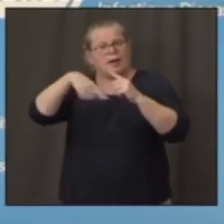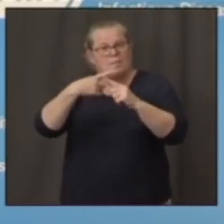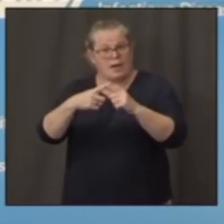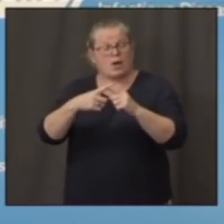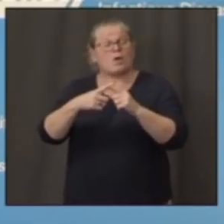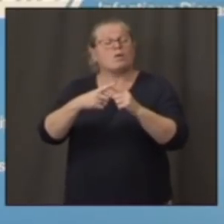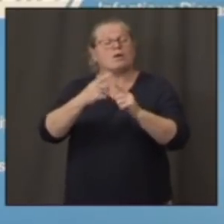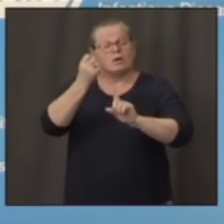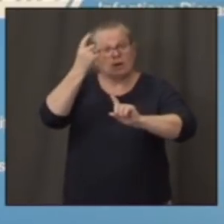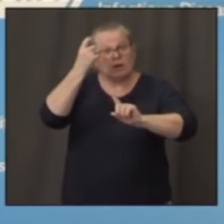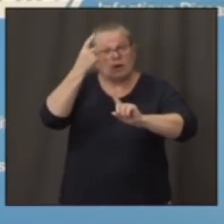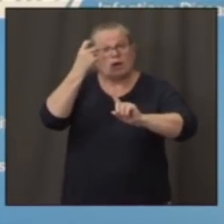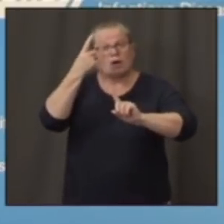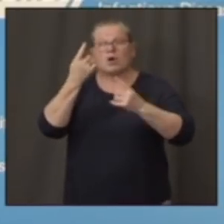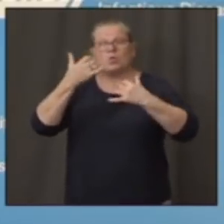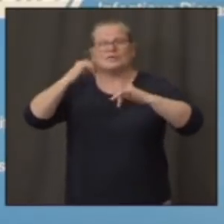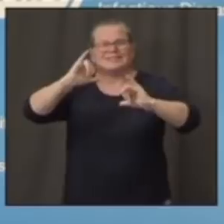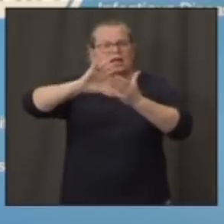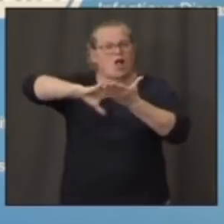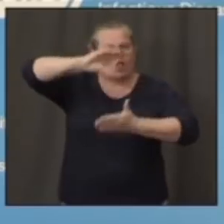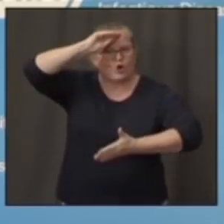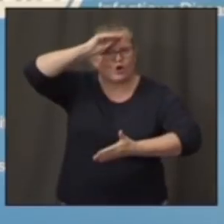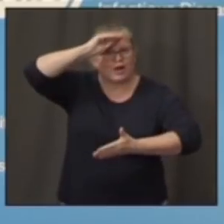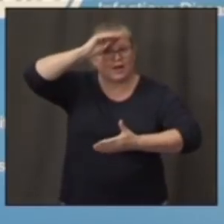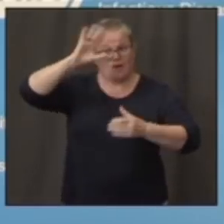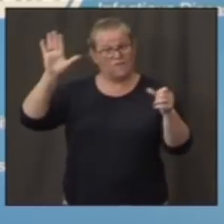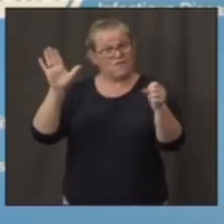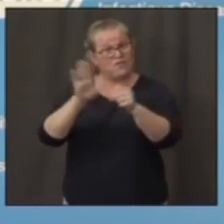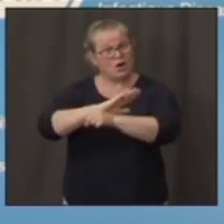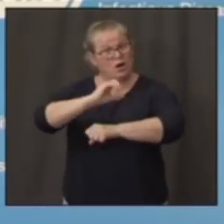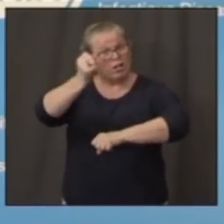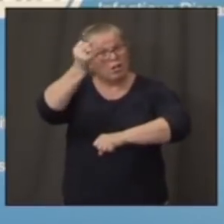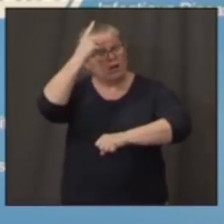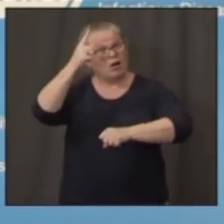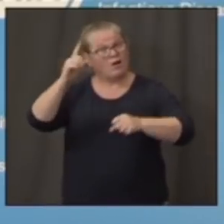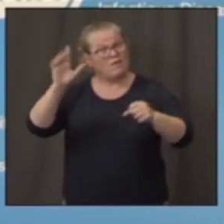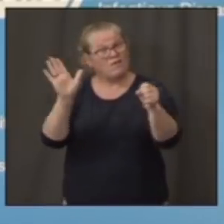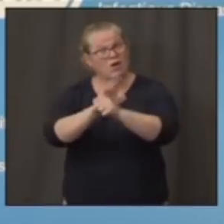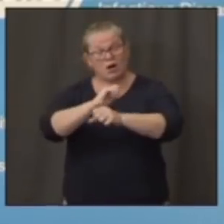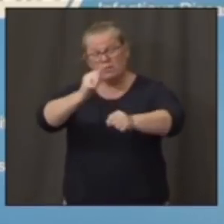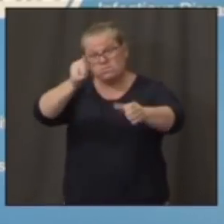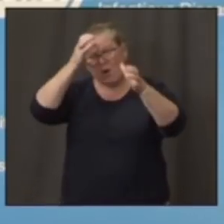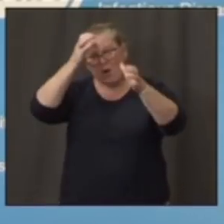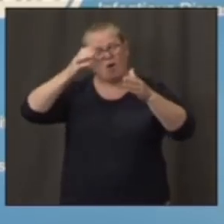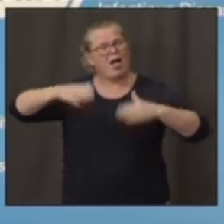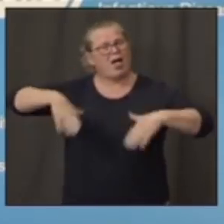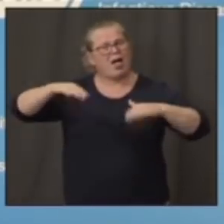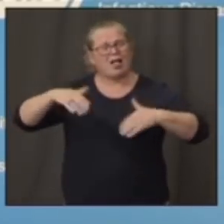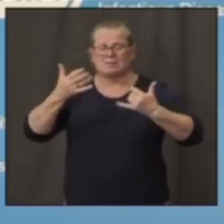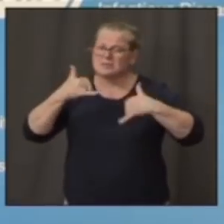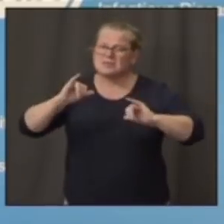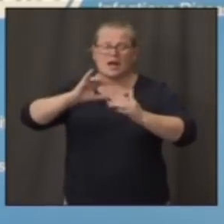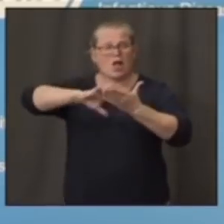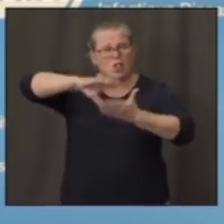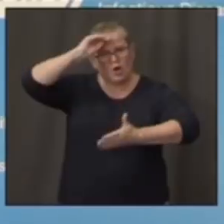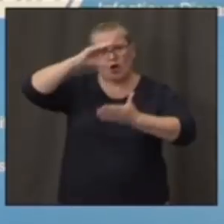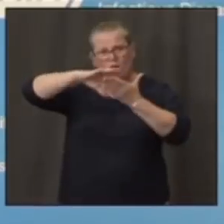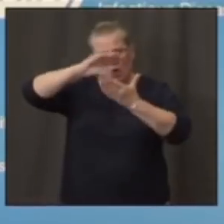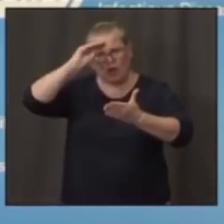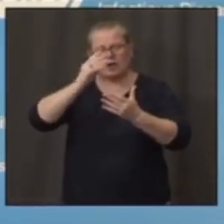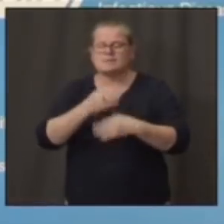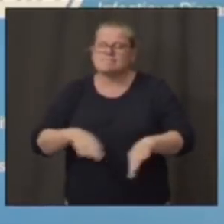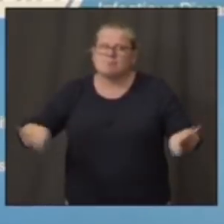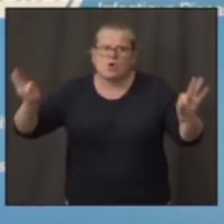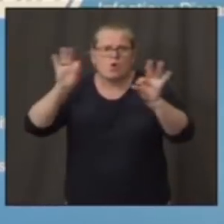process. And we have to be humble enough, all of us, health providers, public health officials,